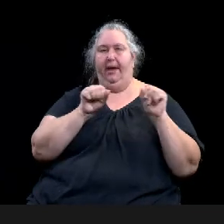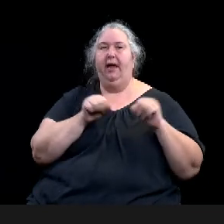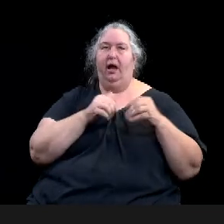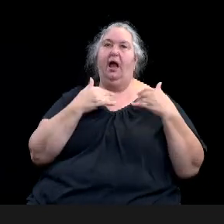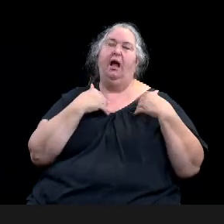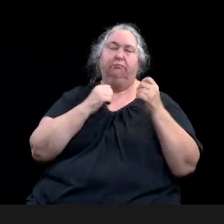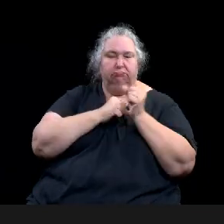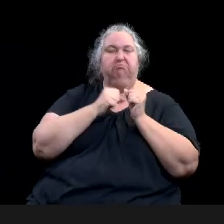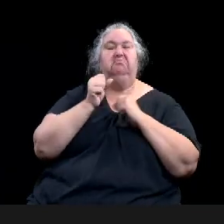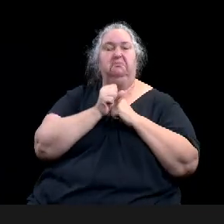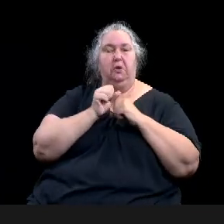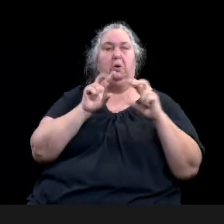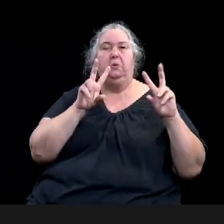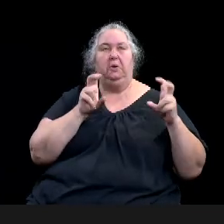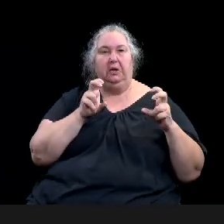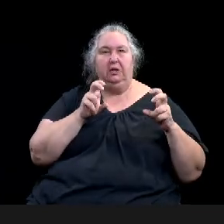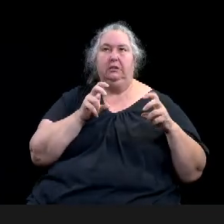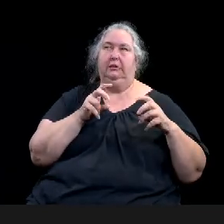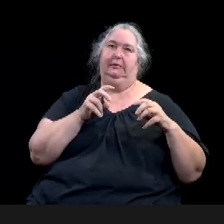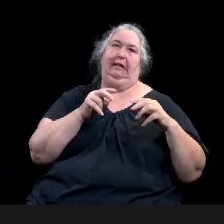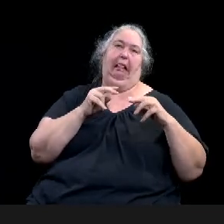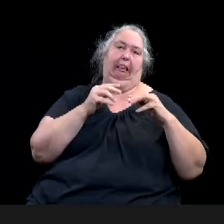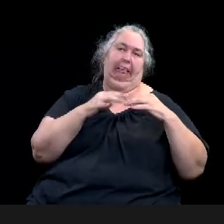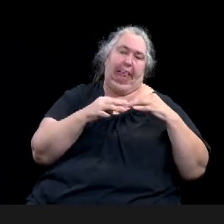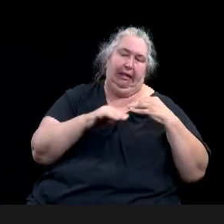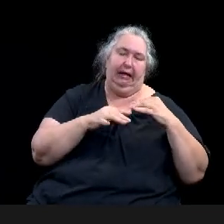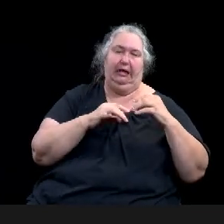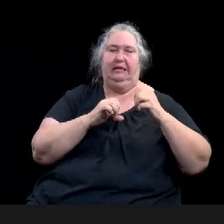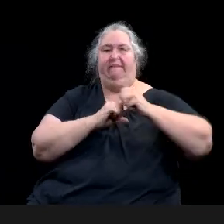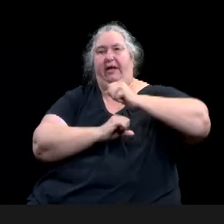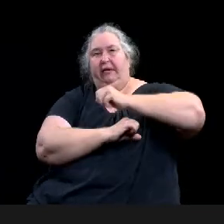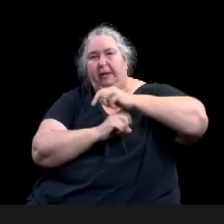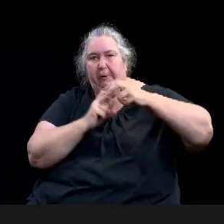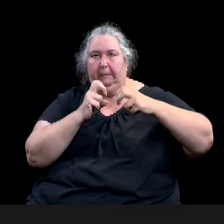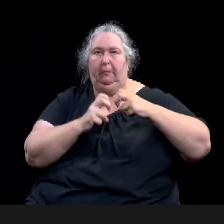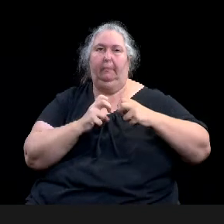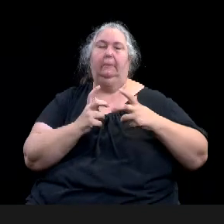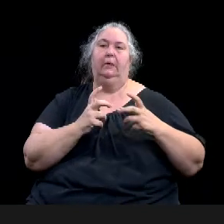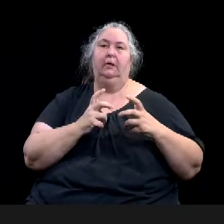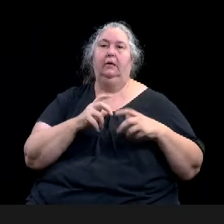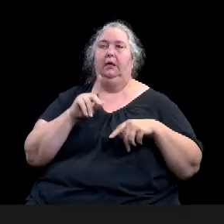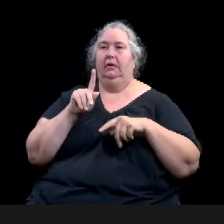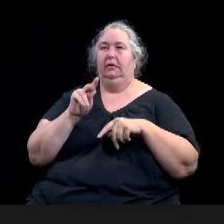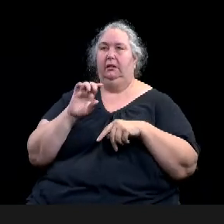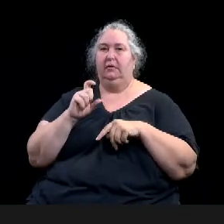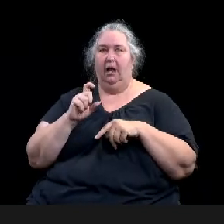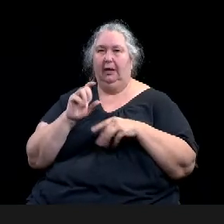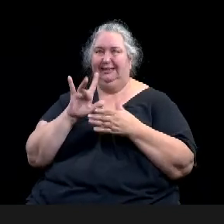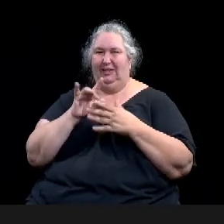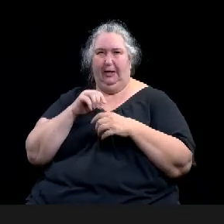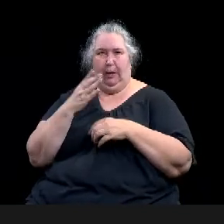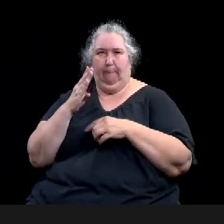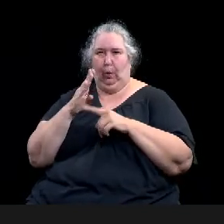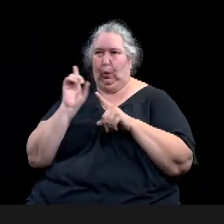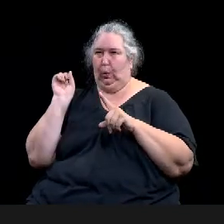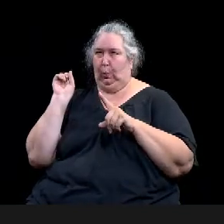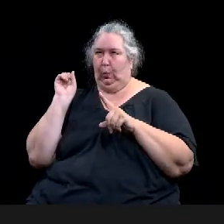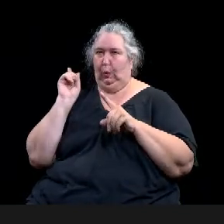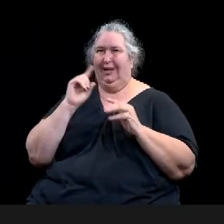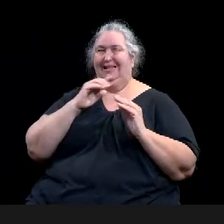blue at the, at the top of the plan, um, with, uh, some restrooms and guest amenities for kitchen.